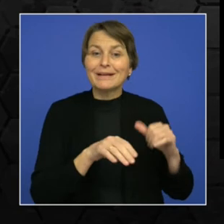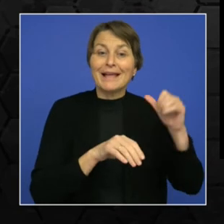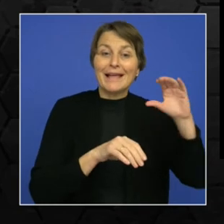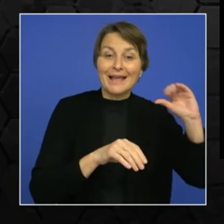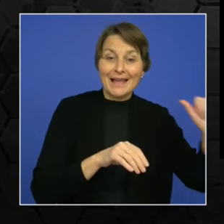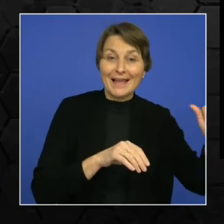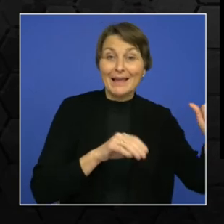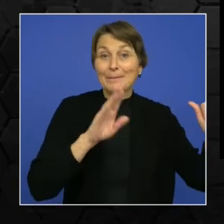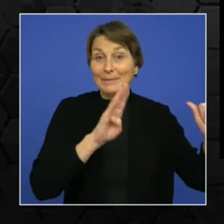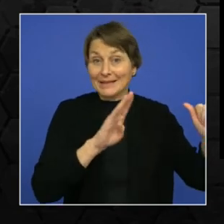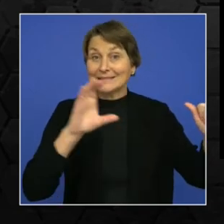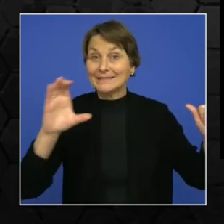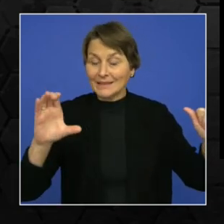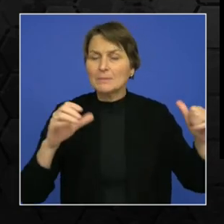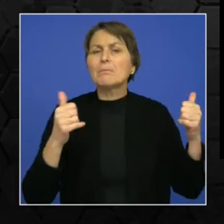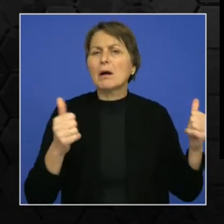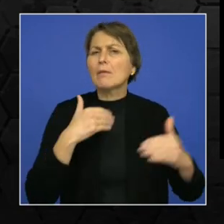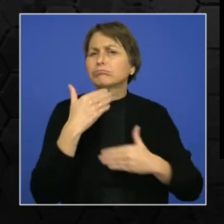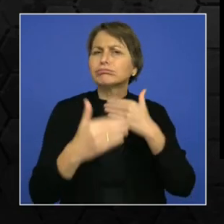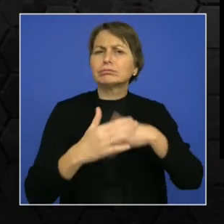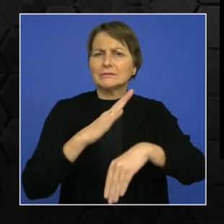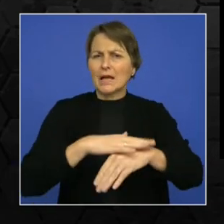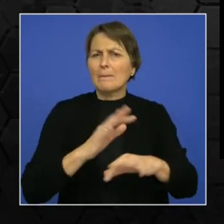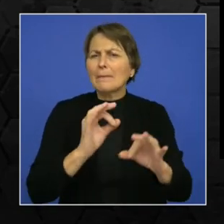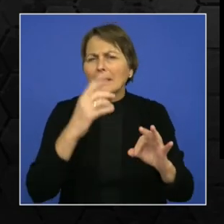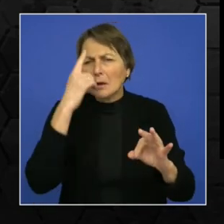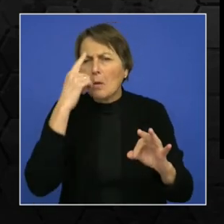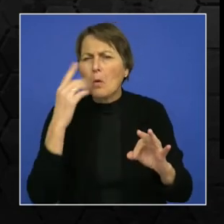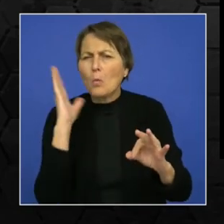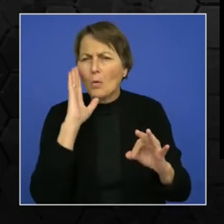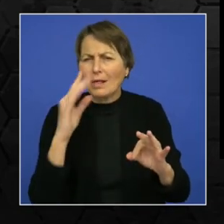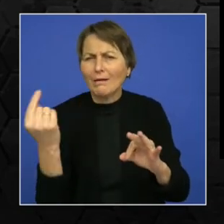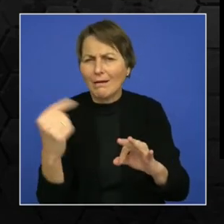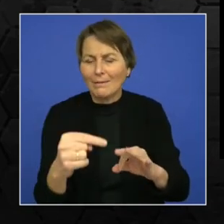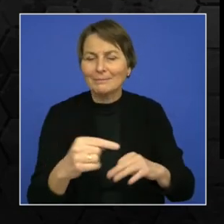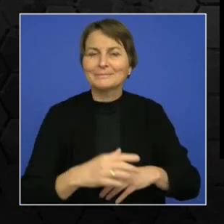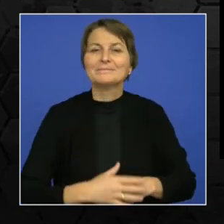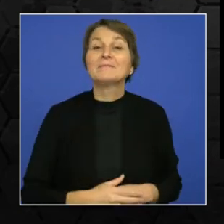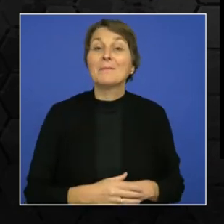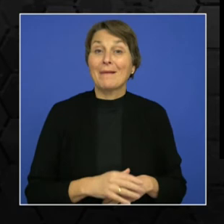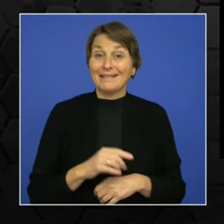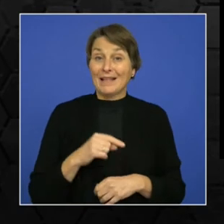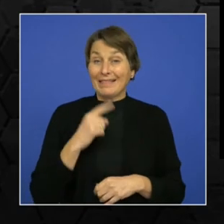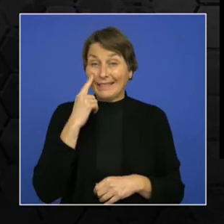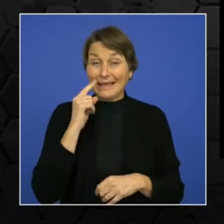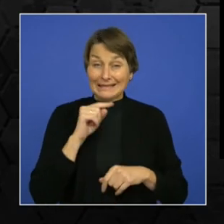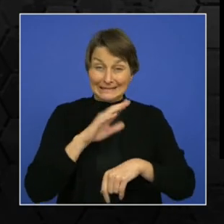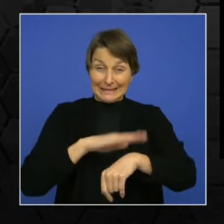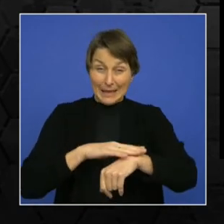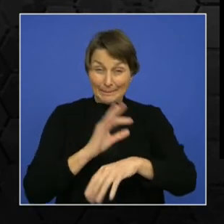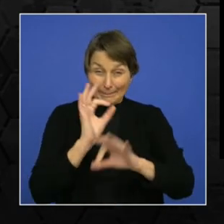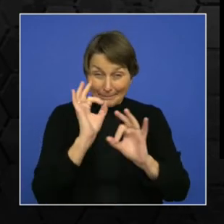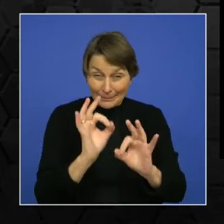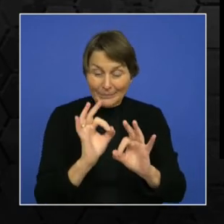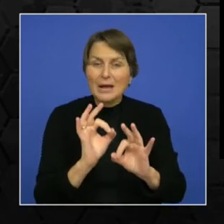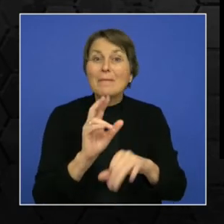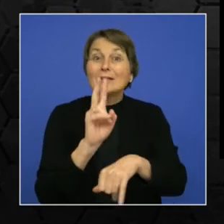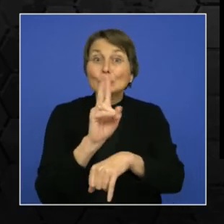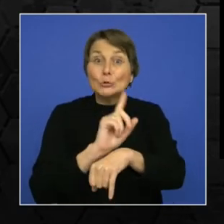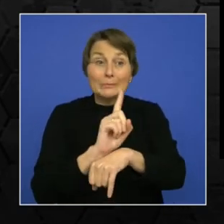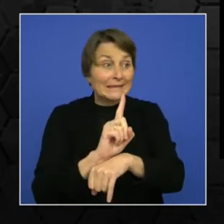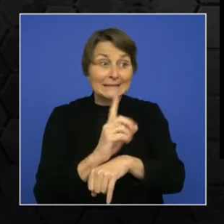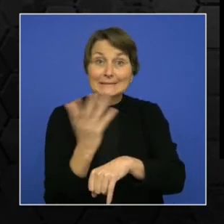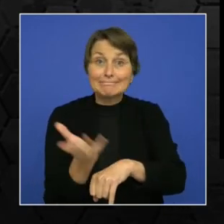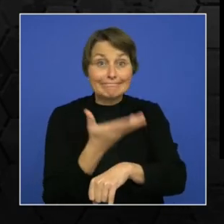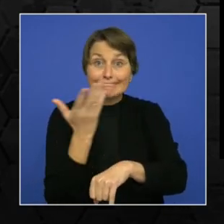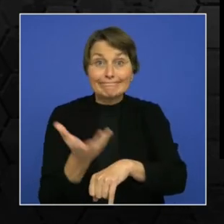status was on time and its expected arrival was at about 8am. However, if we look at the case for nearly two minutes after that, the